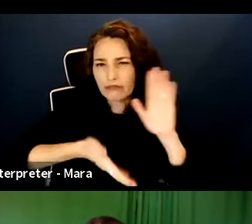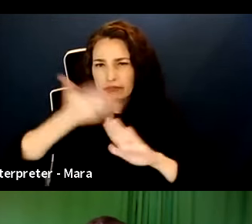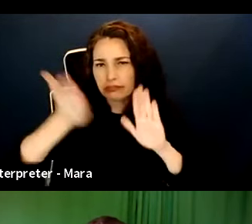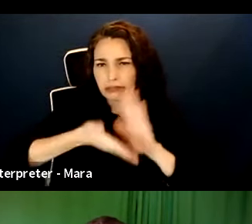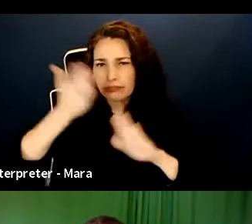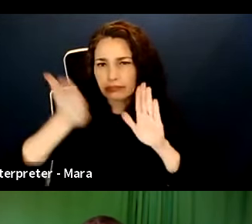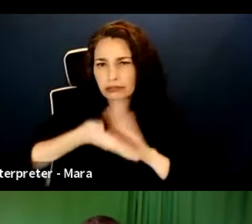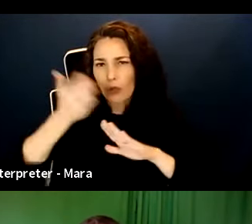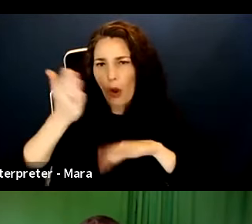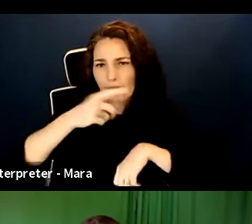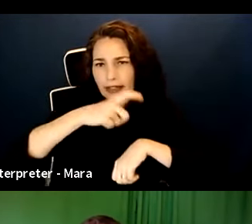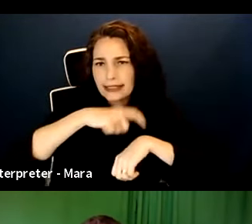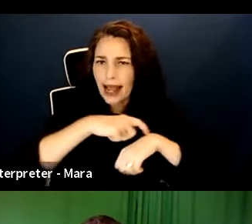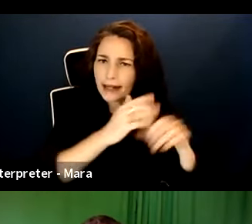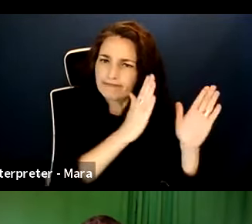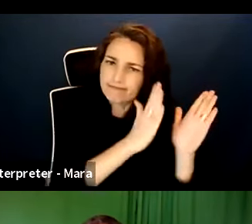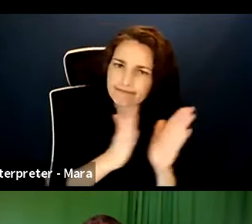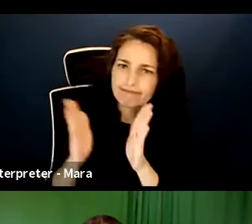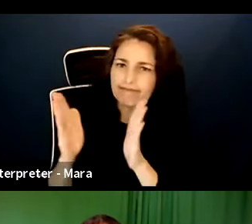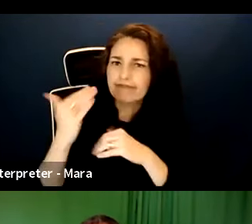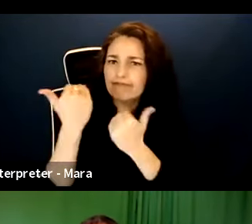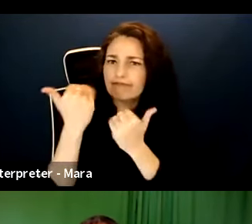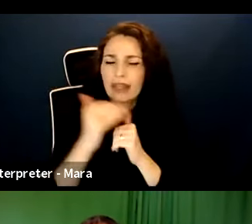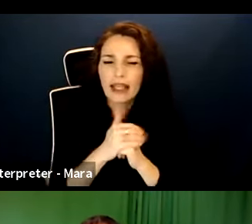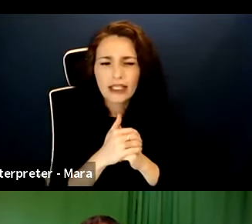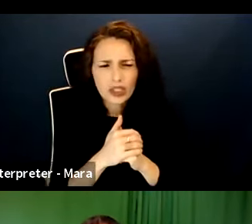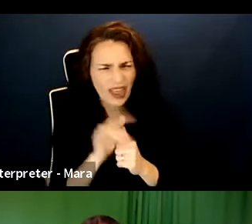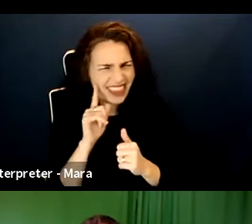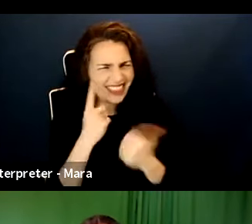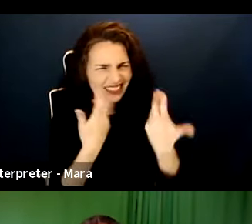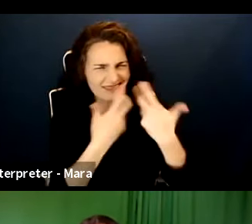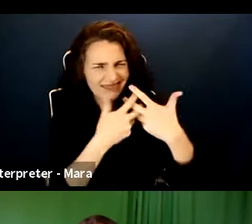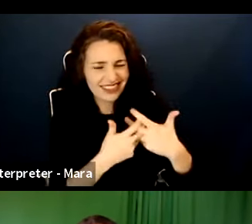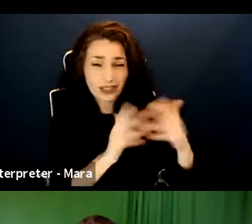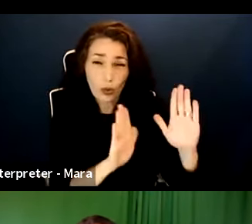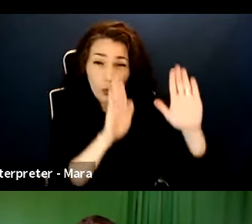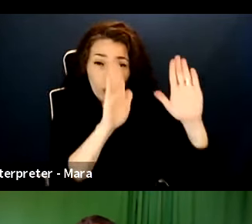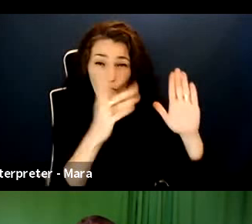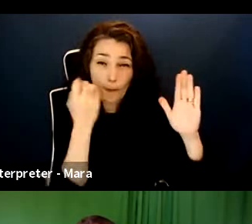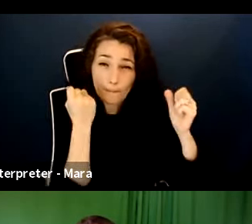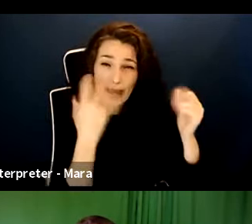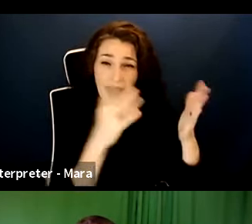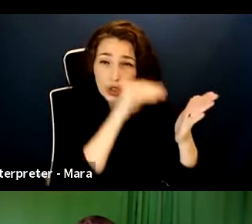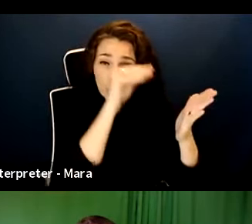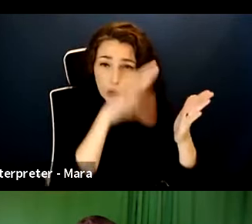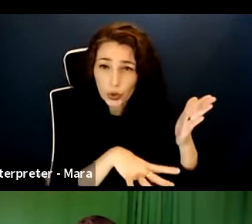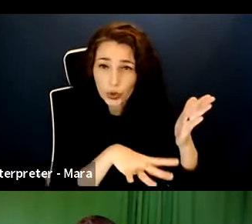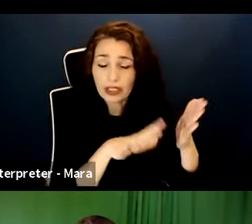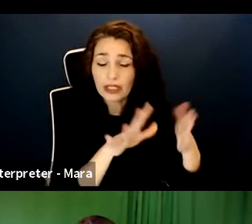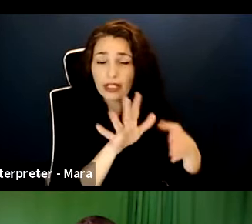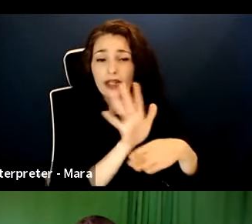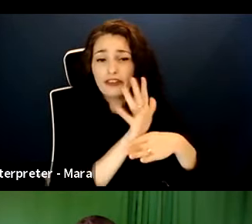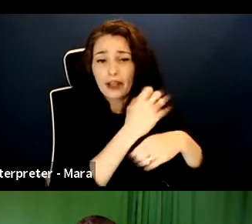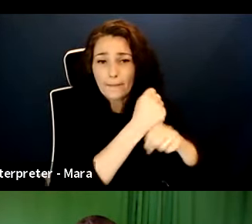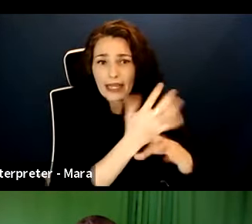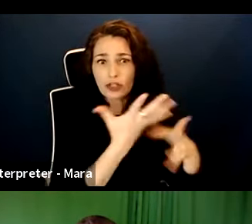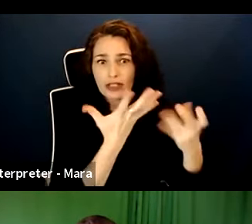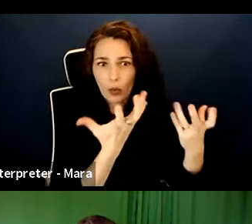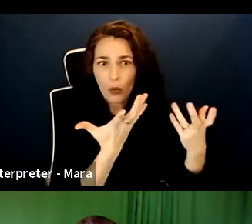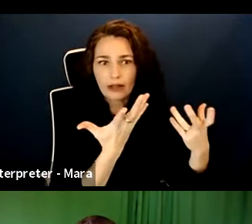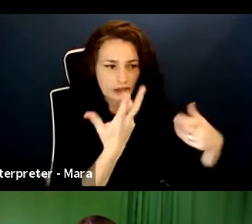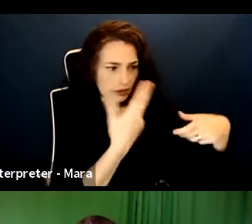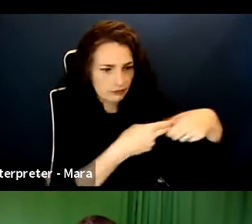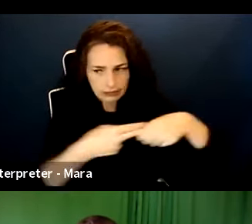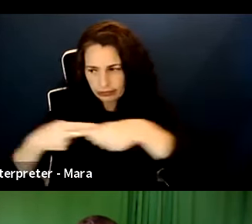lot of our student filmmakers that want to employ and engage union talent. And they call